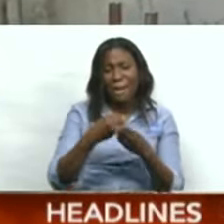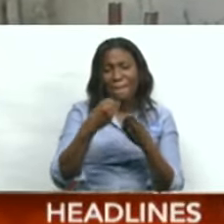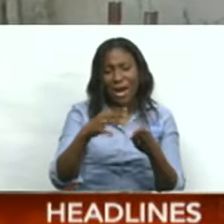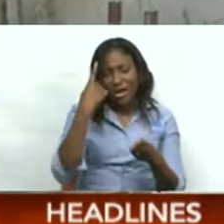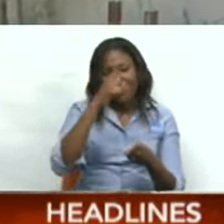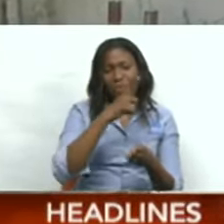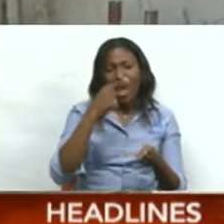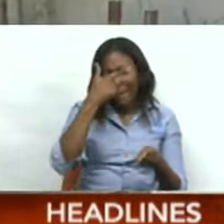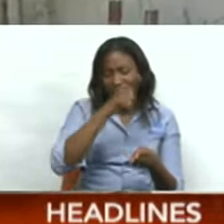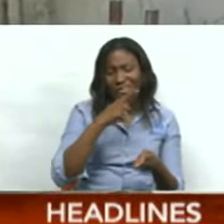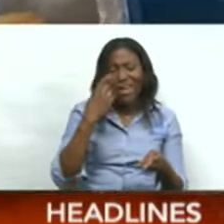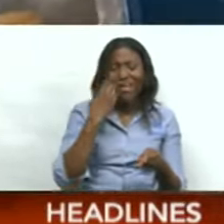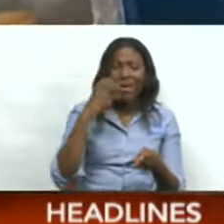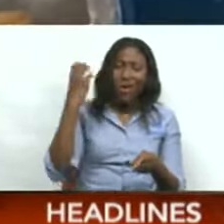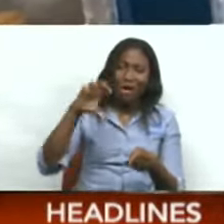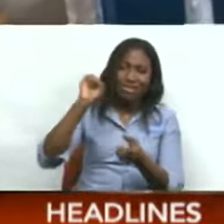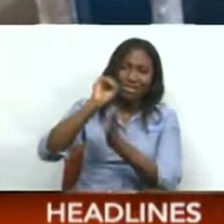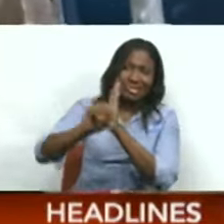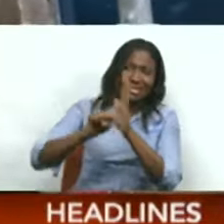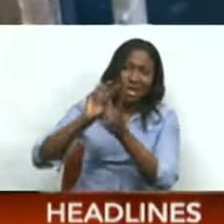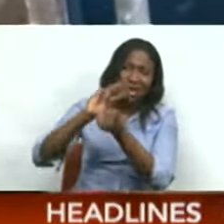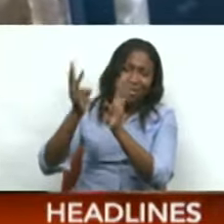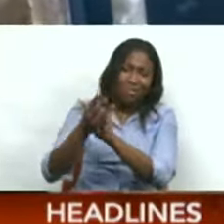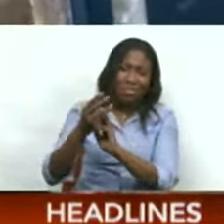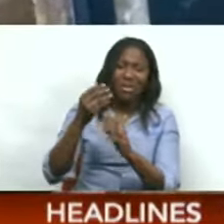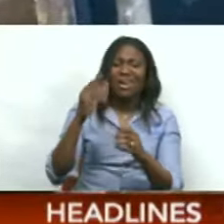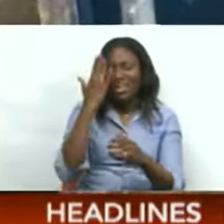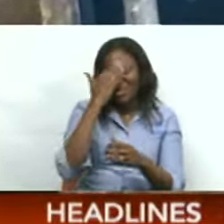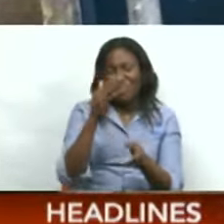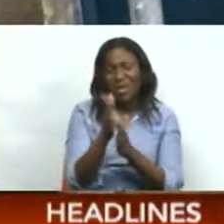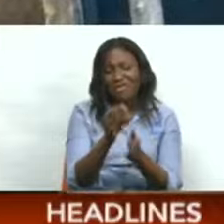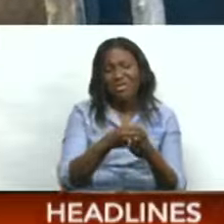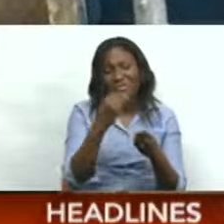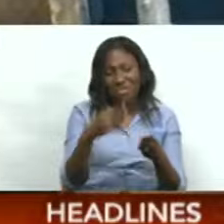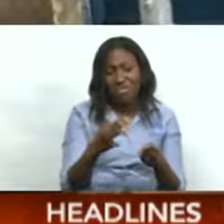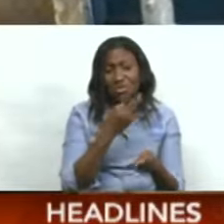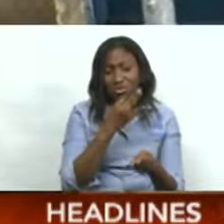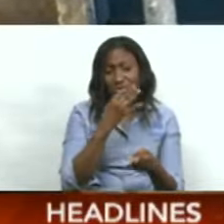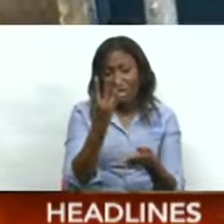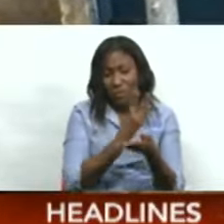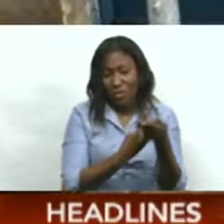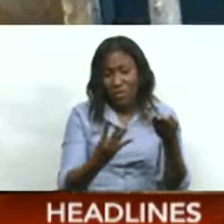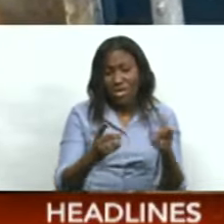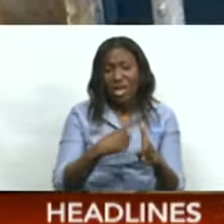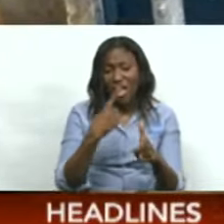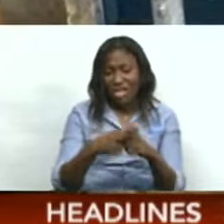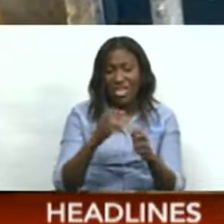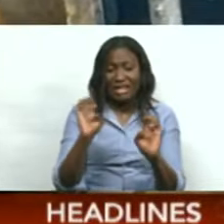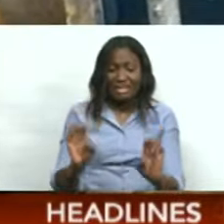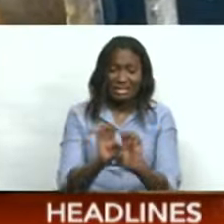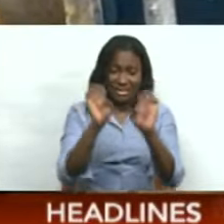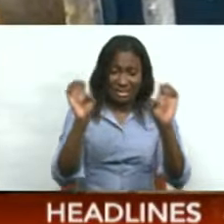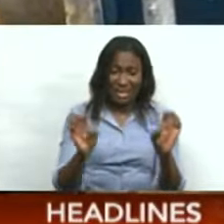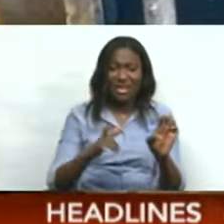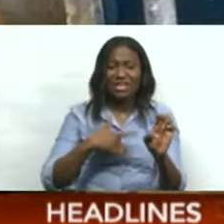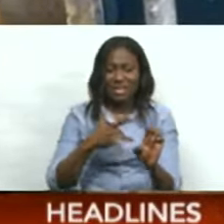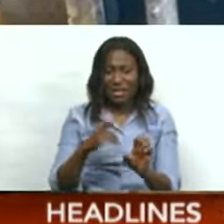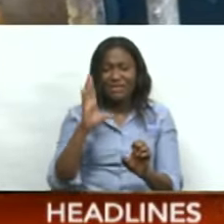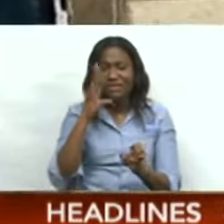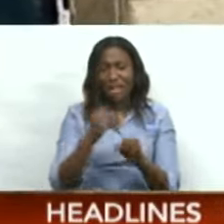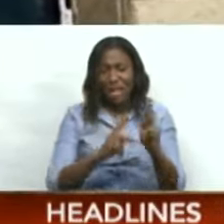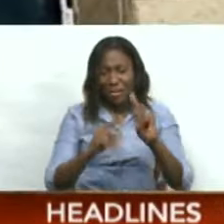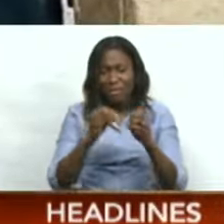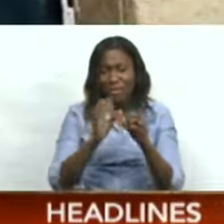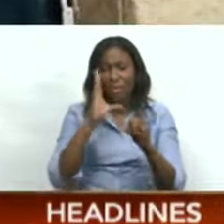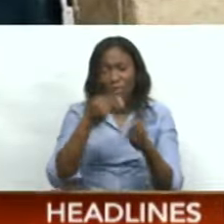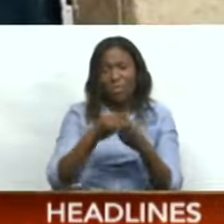No, no, it doesn't bother me already. It is four weeks to go until Good Friday and vendors are optimistic that sales will increase.